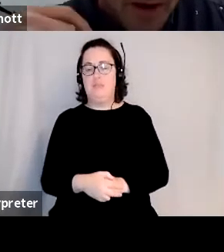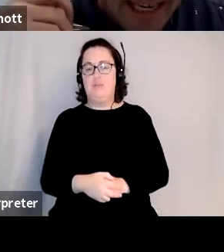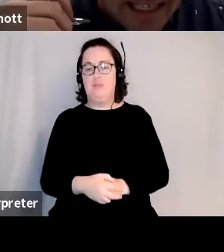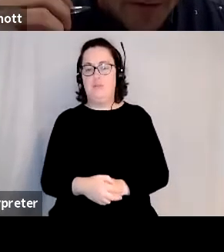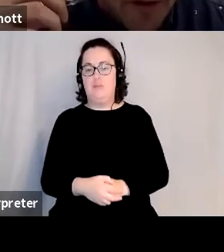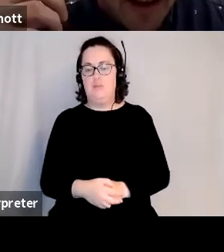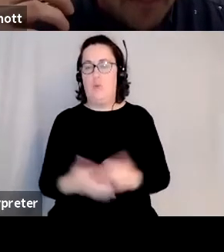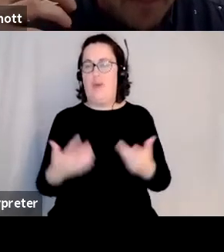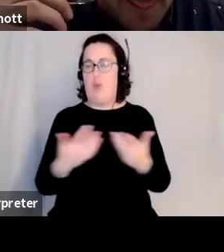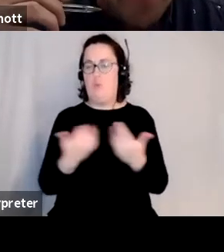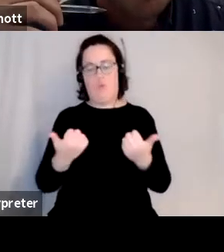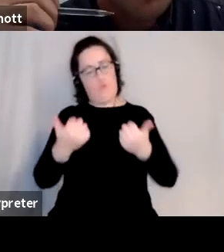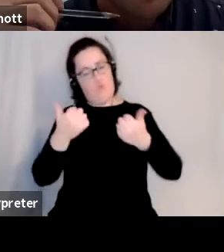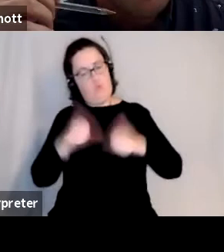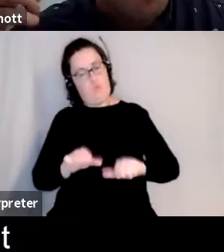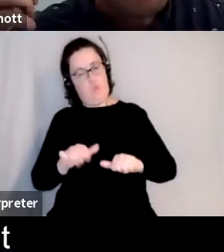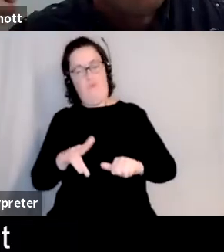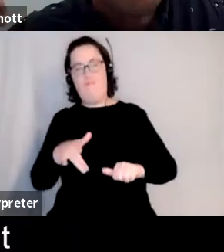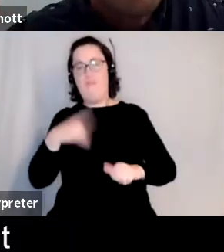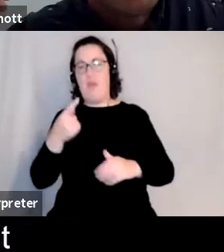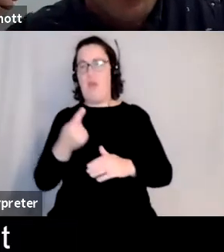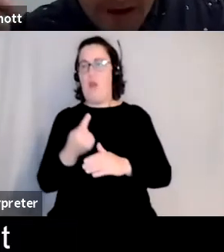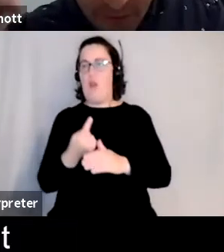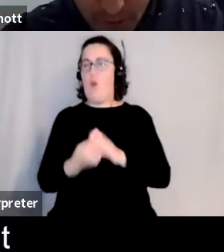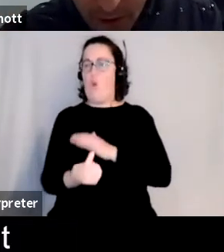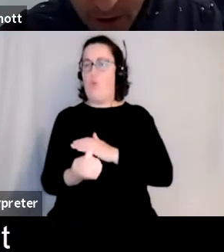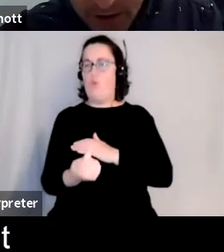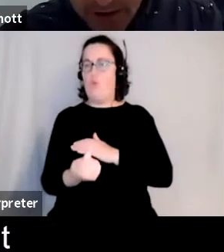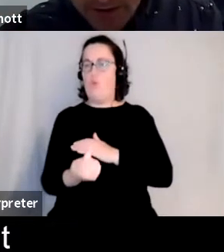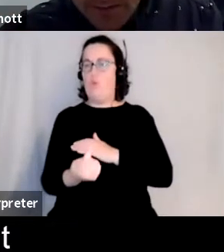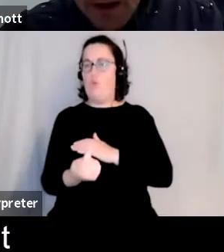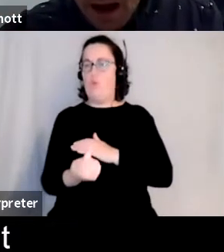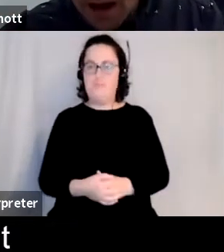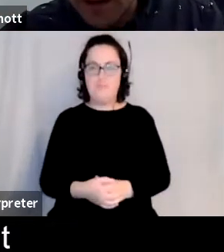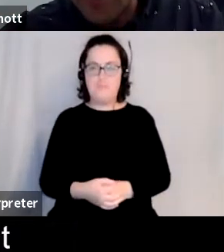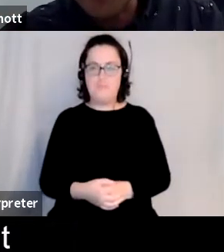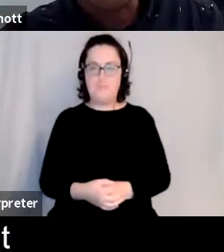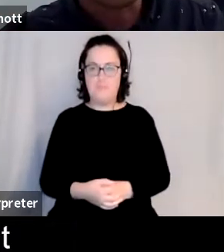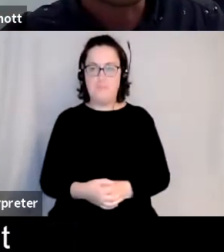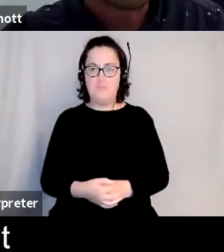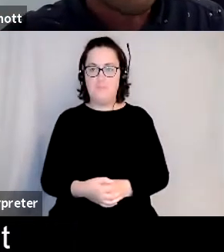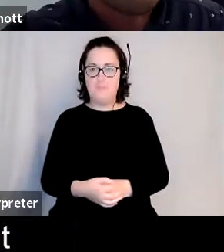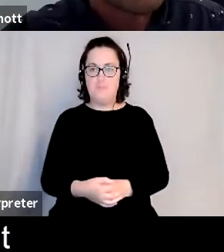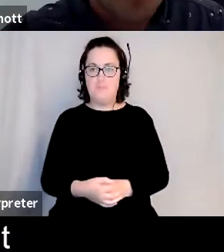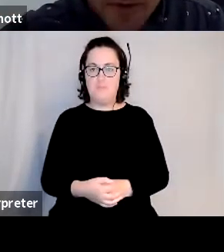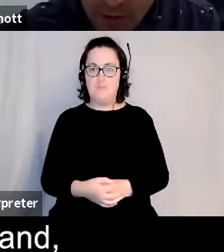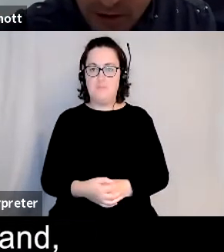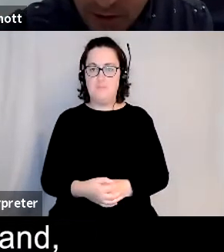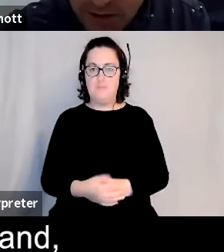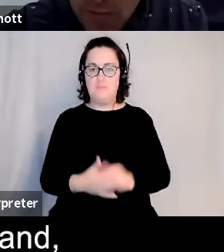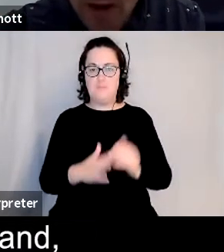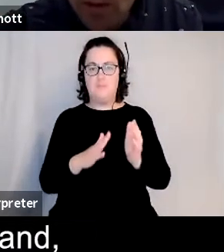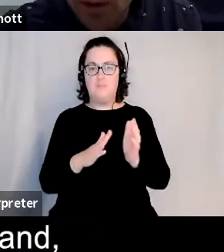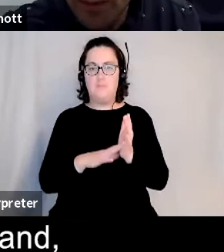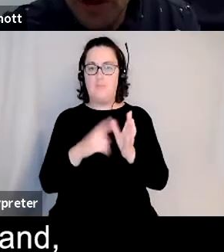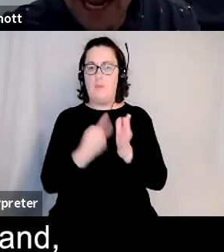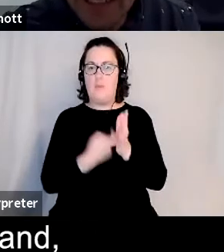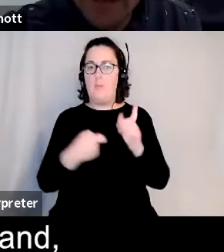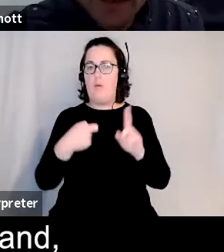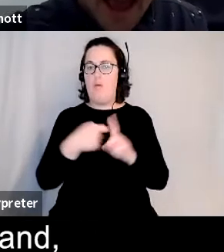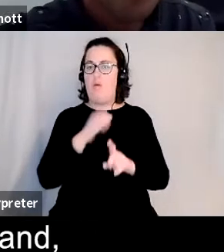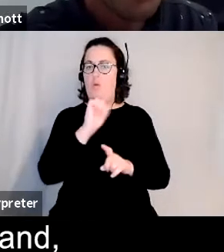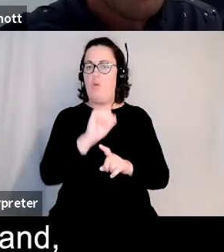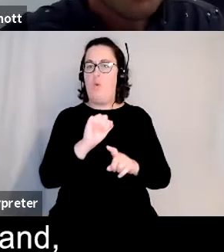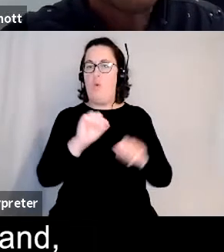being able to identify um perhaps from a slightly different approach mark your your i mentioned before your your billboard